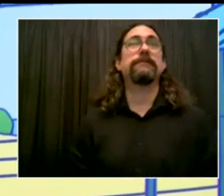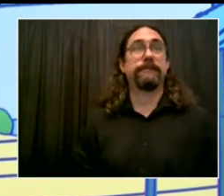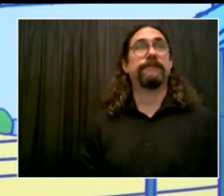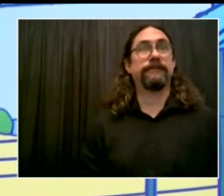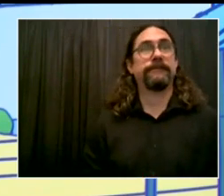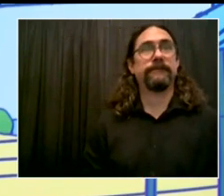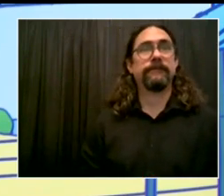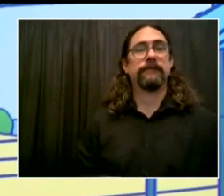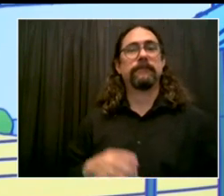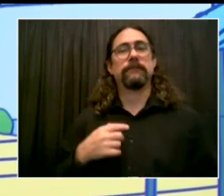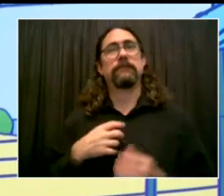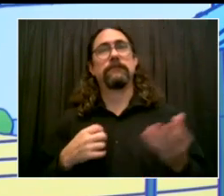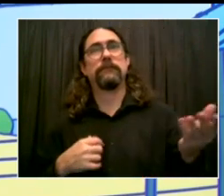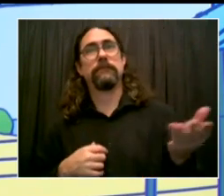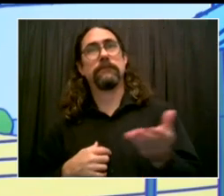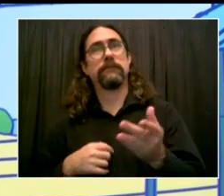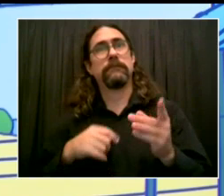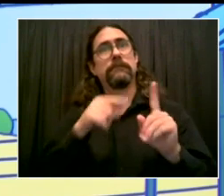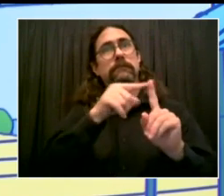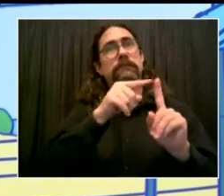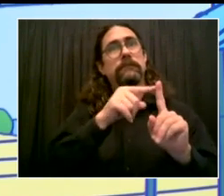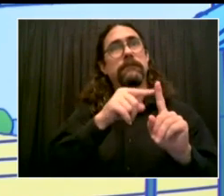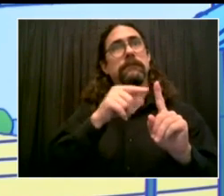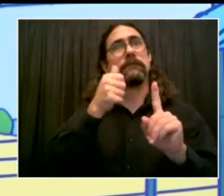Alliance, Ai-jen Poo.